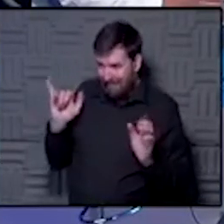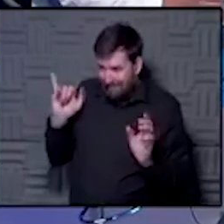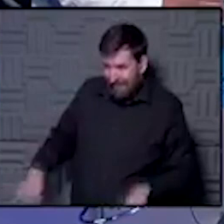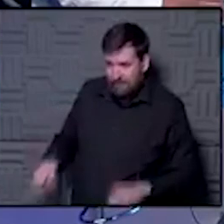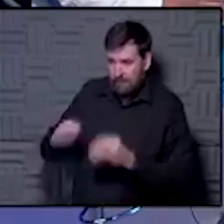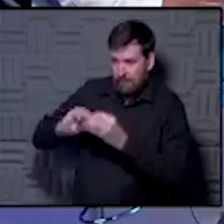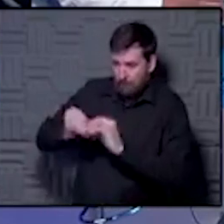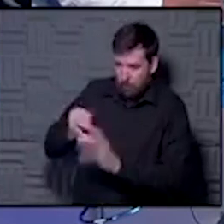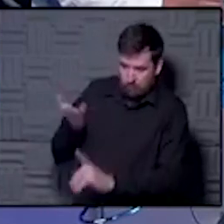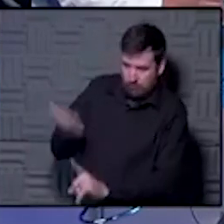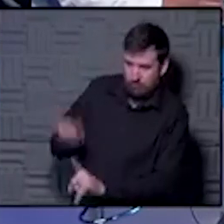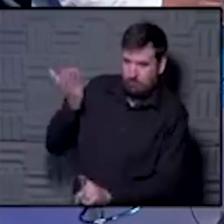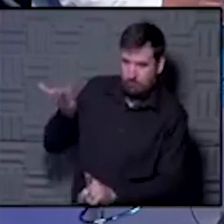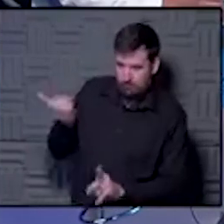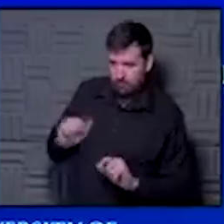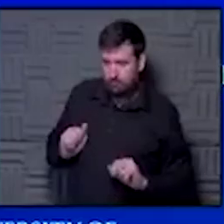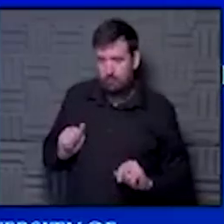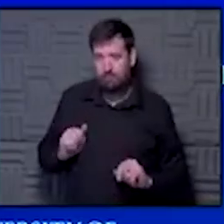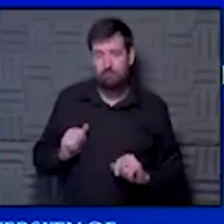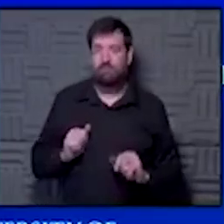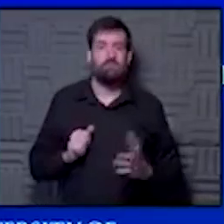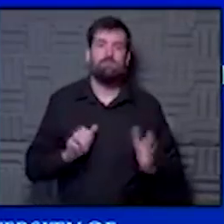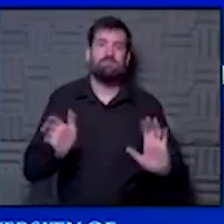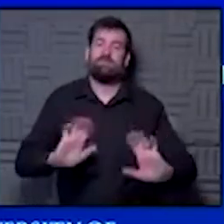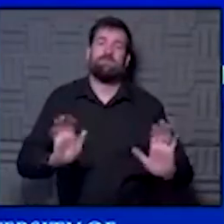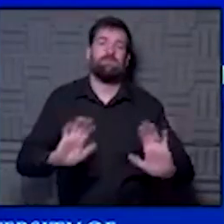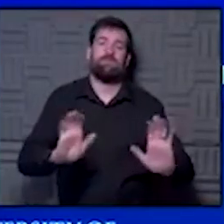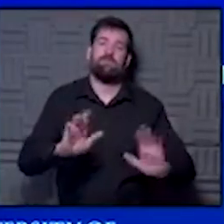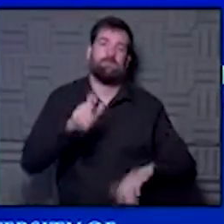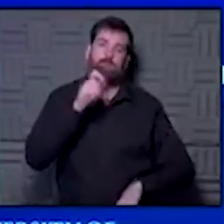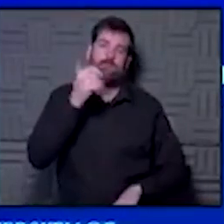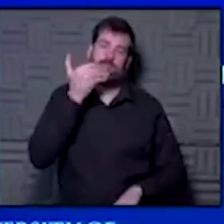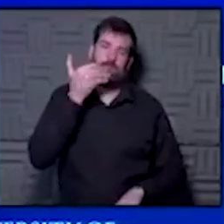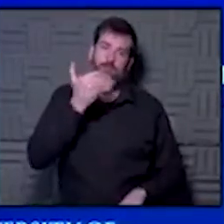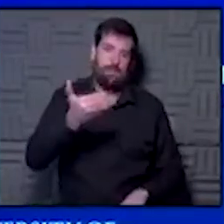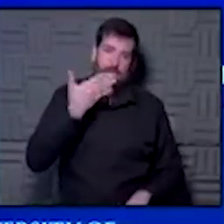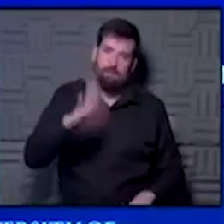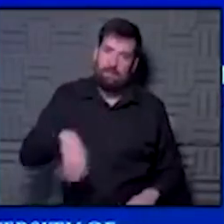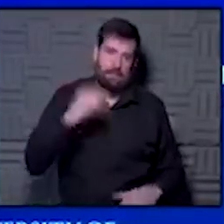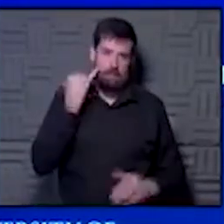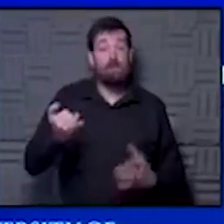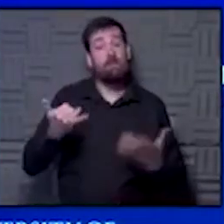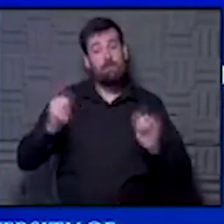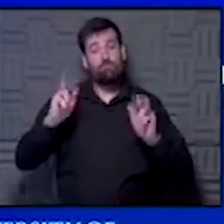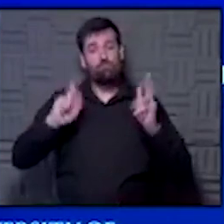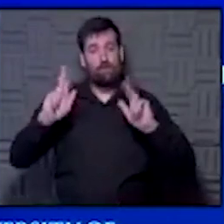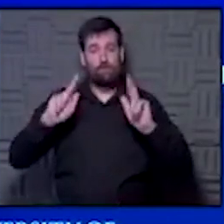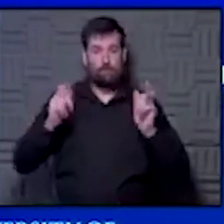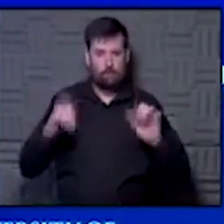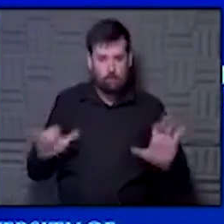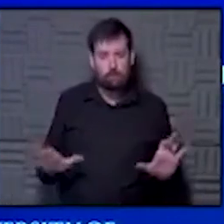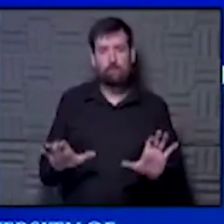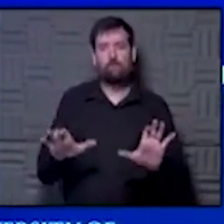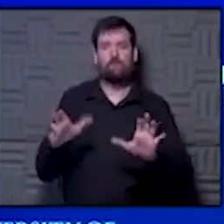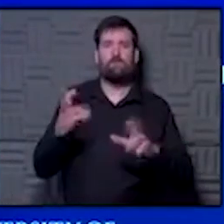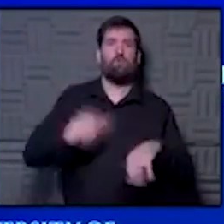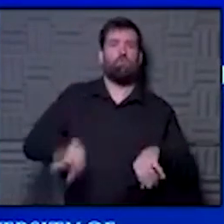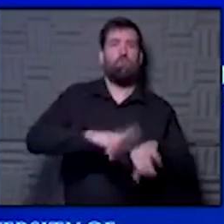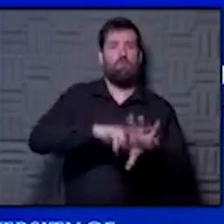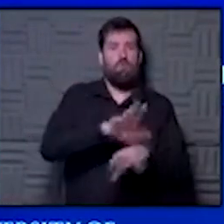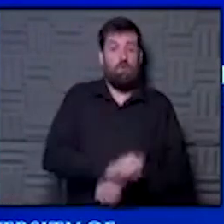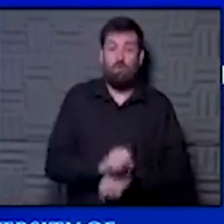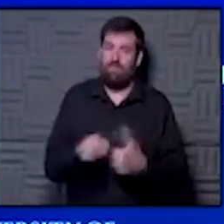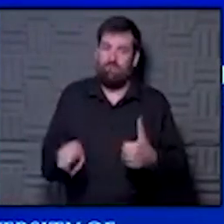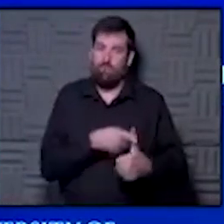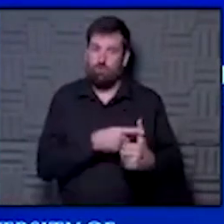statistics say is going to happen. So let's not do that. That's also not a great thought. And I think what people are trying to do is figure out how to live more normally with both of these first